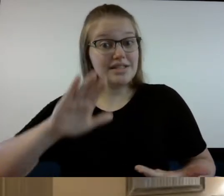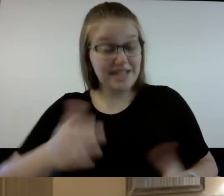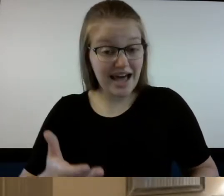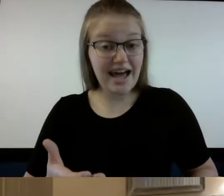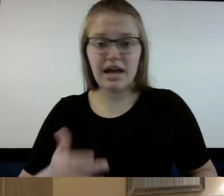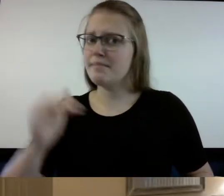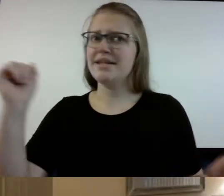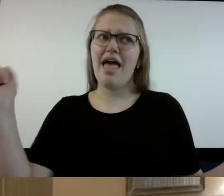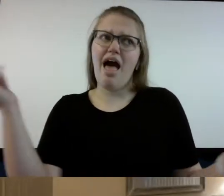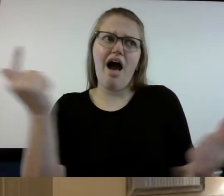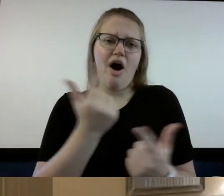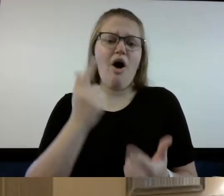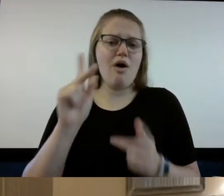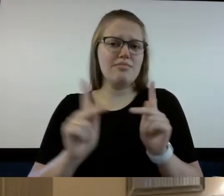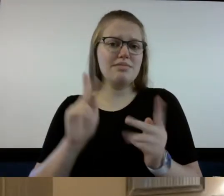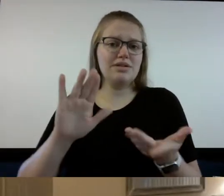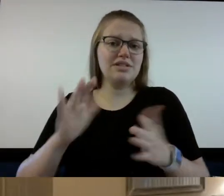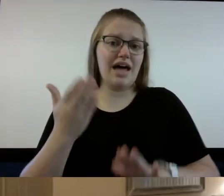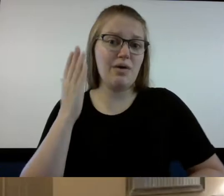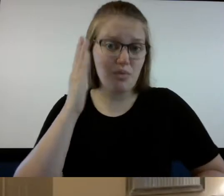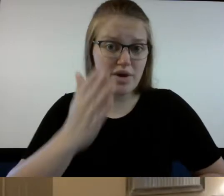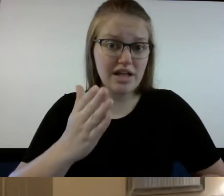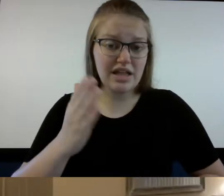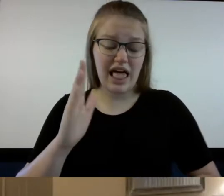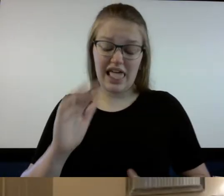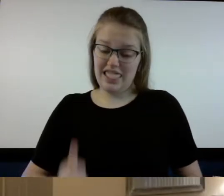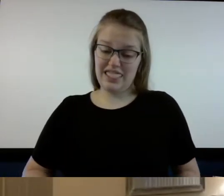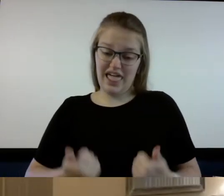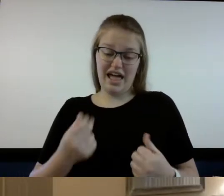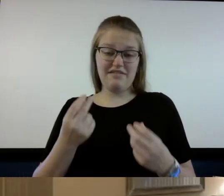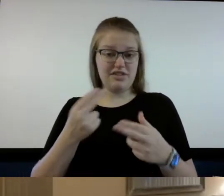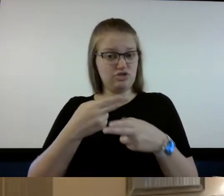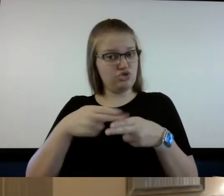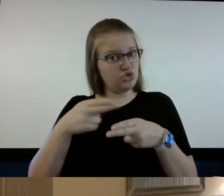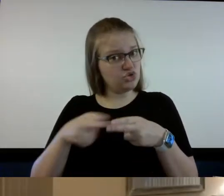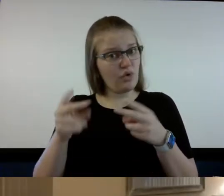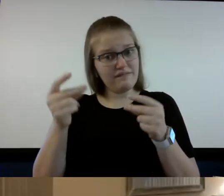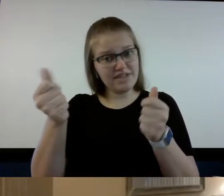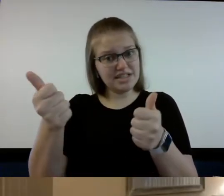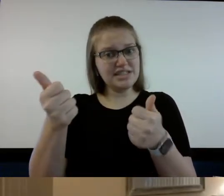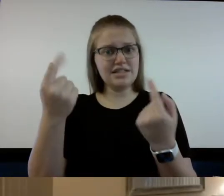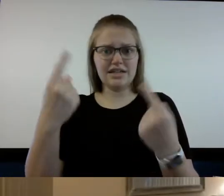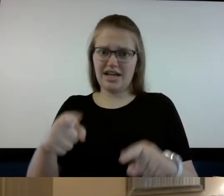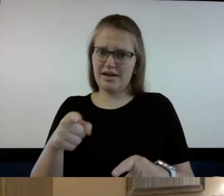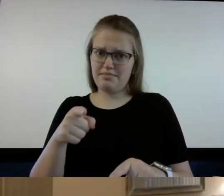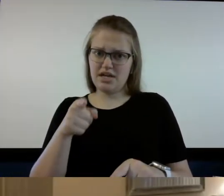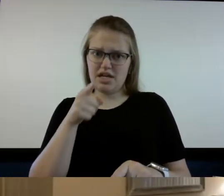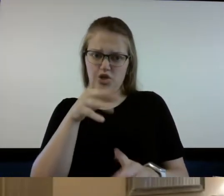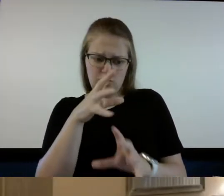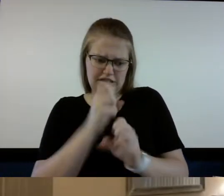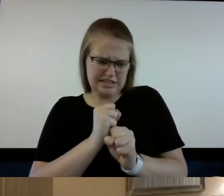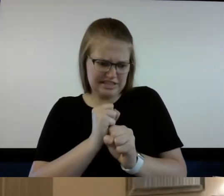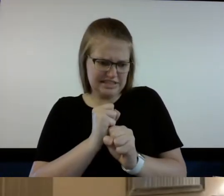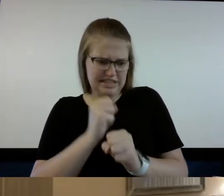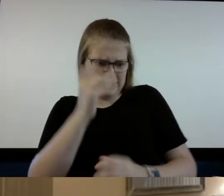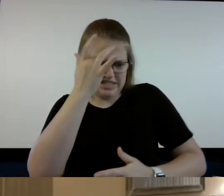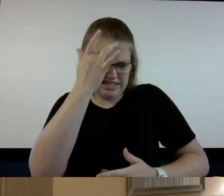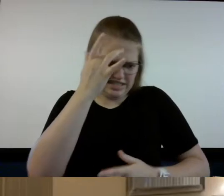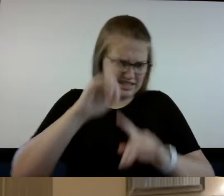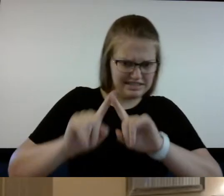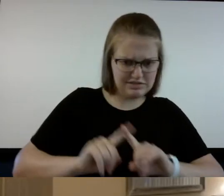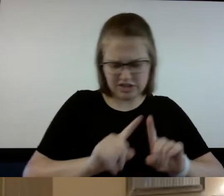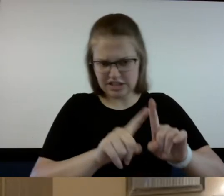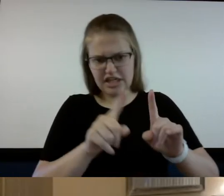our life is as a vapor it's here today whenever you have sickness you realize that it could be gone tomorrow